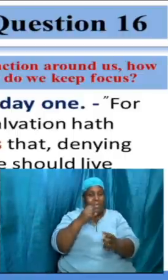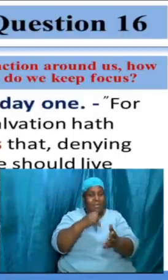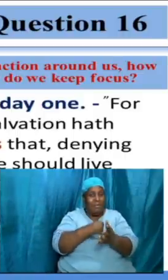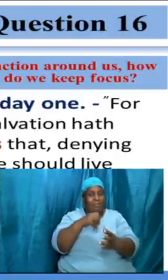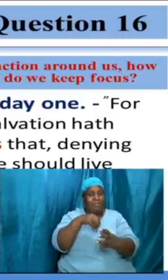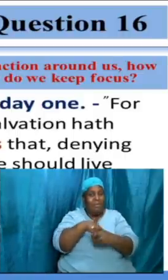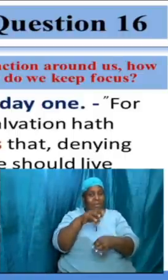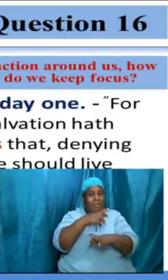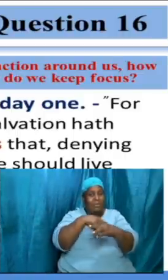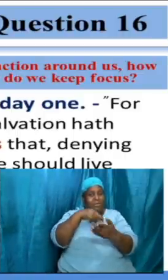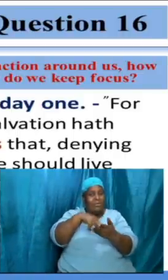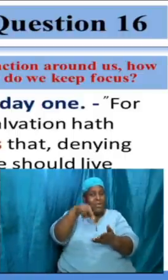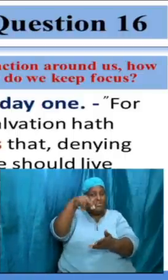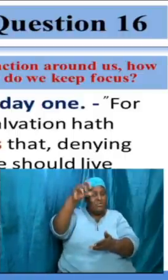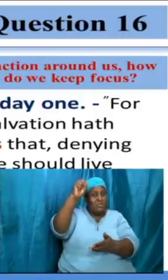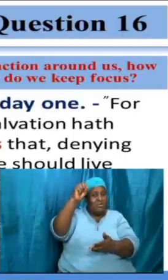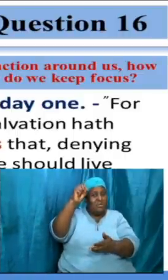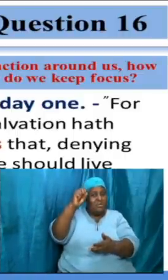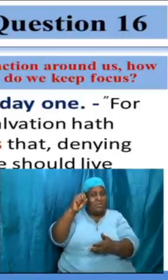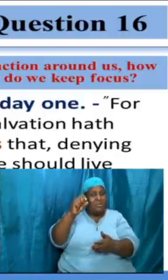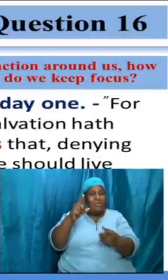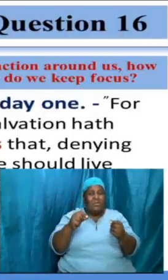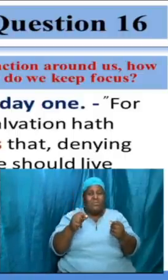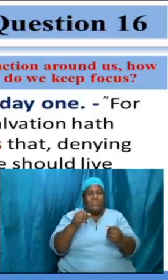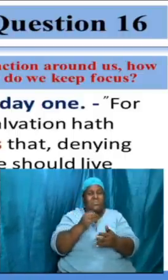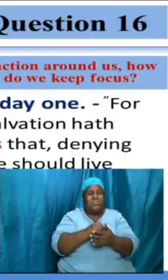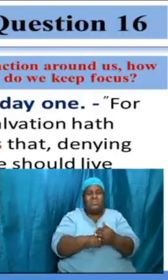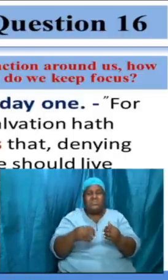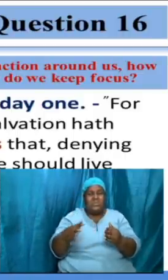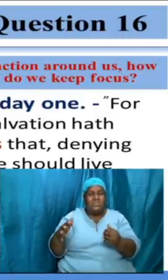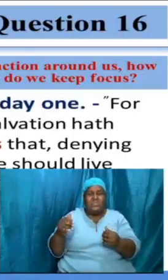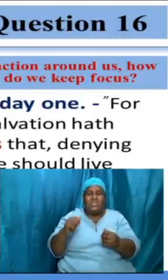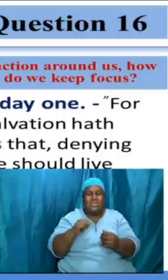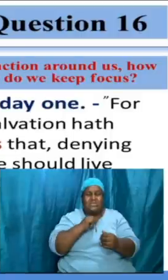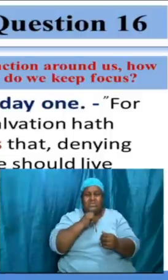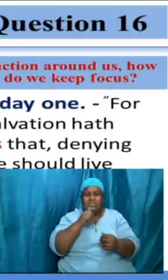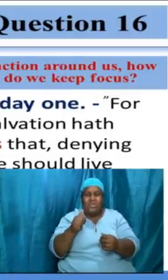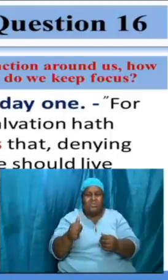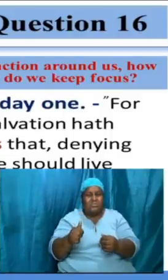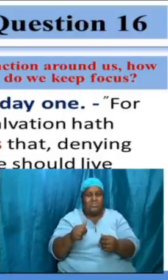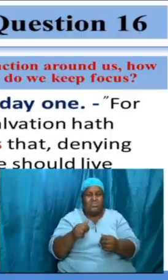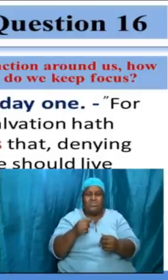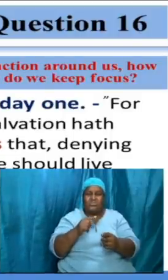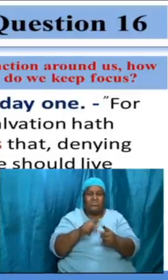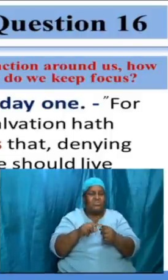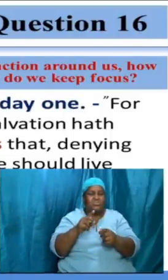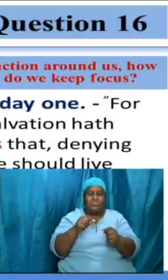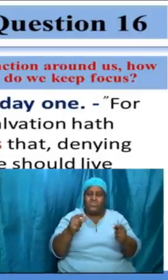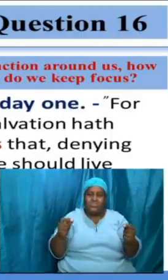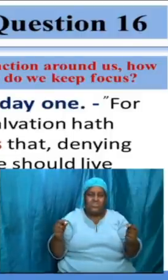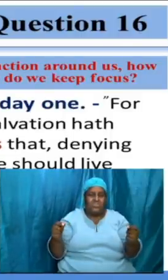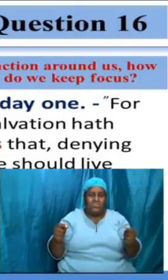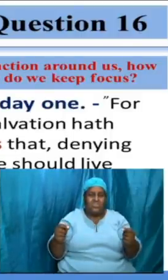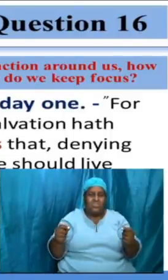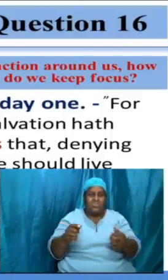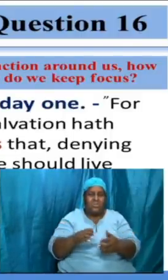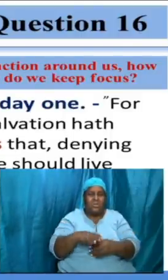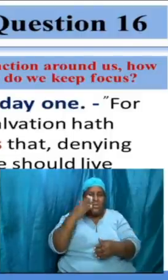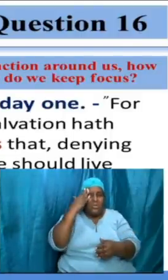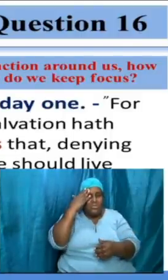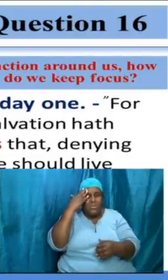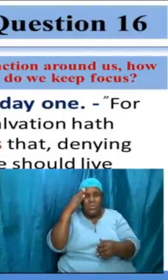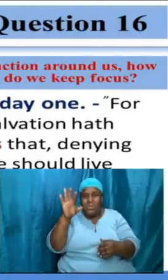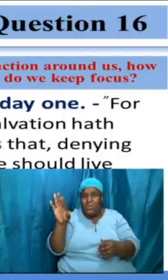i i realize i should be in ministry and i am not sir do you think i can make it because i don't know and